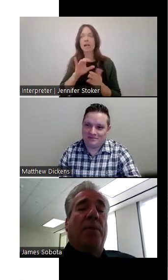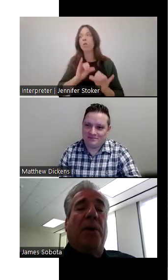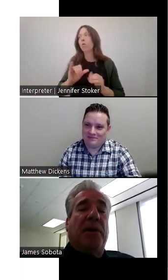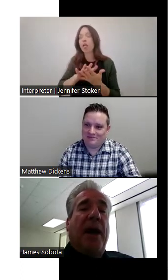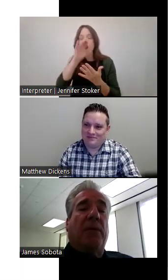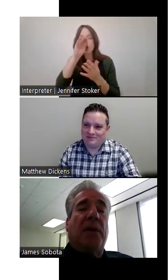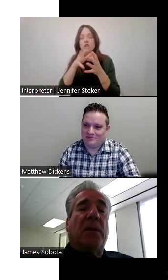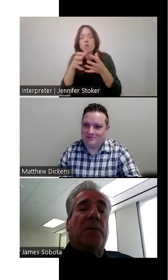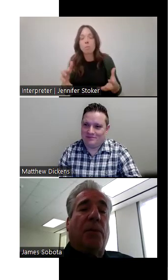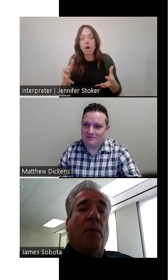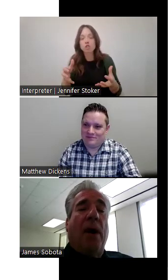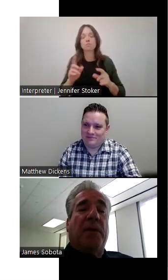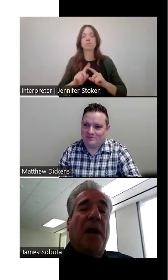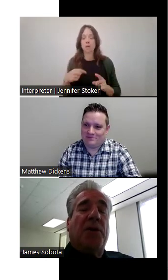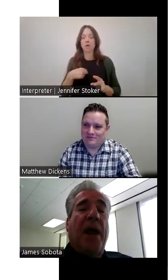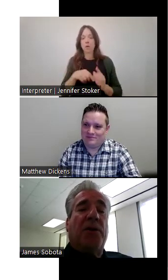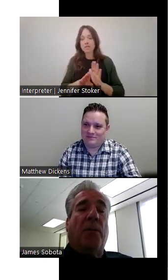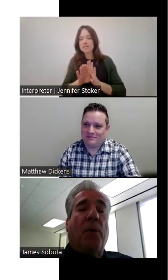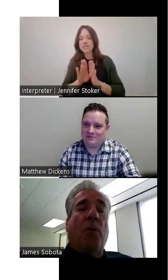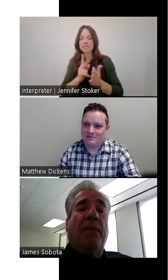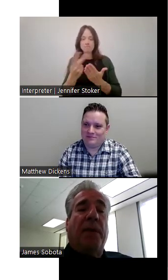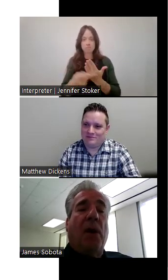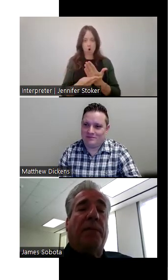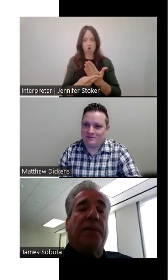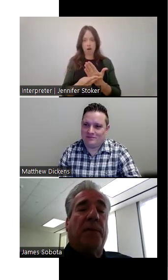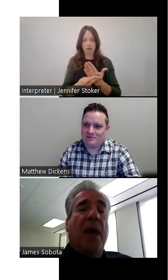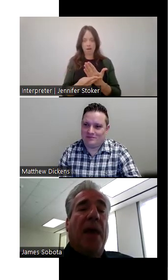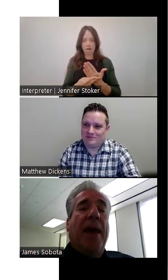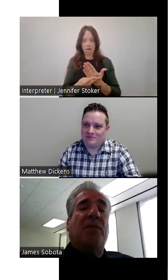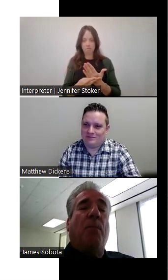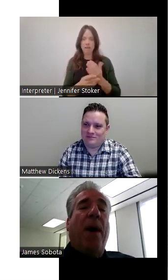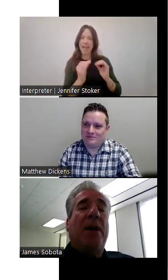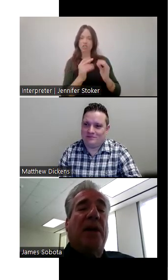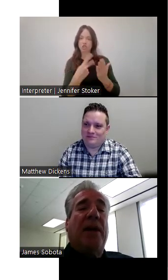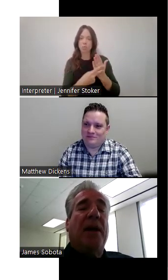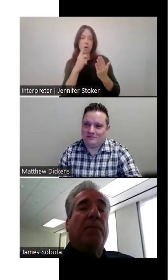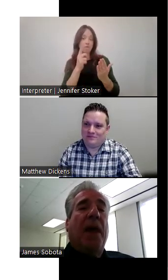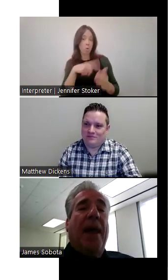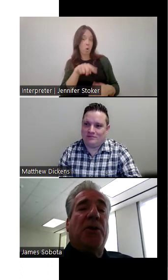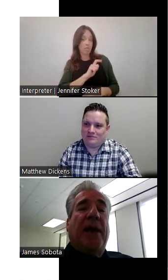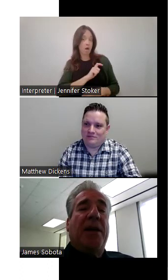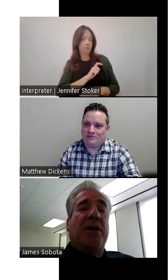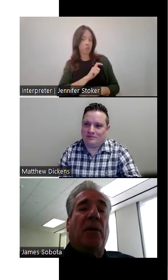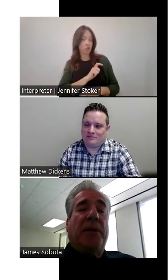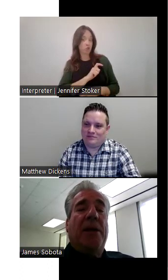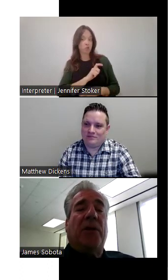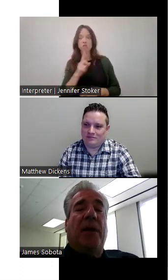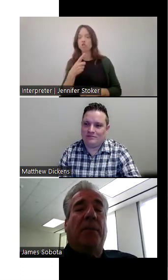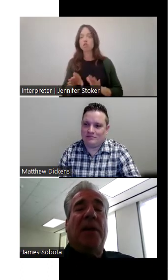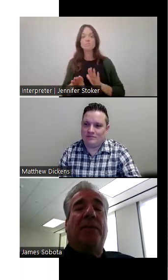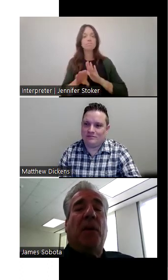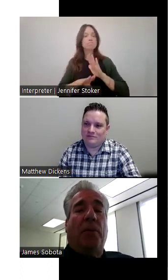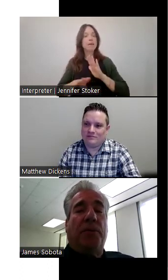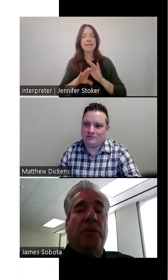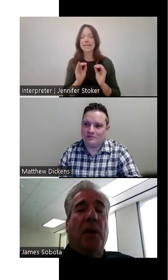what we put together this, this program, this educational program for the officers is basic education on teaching